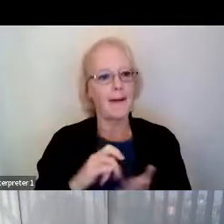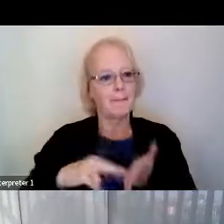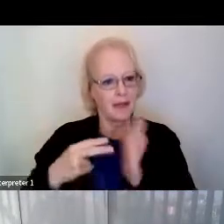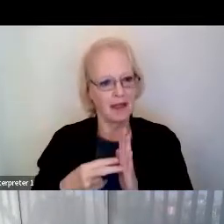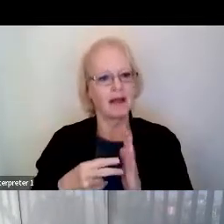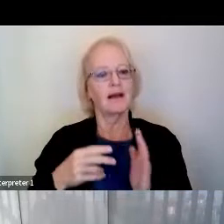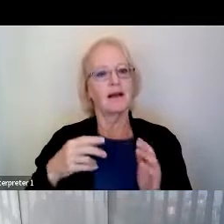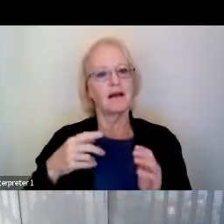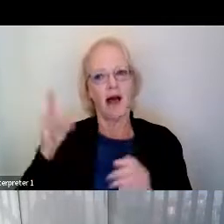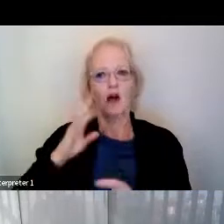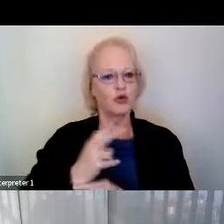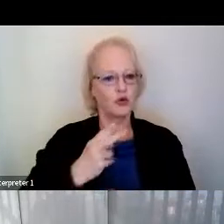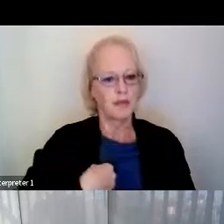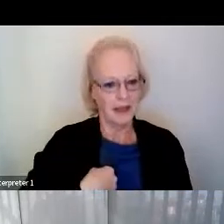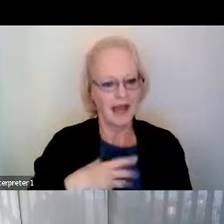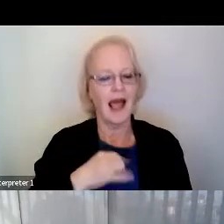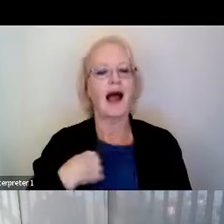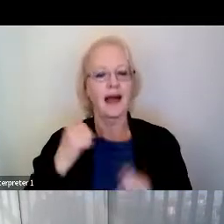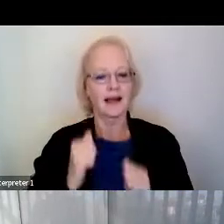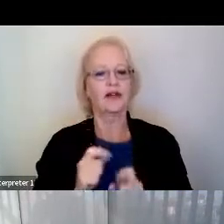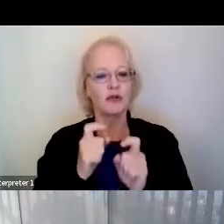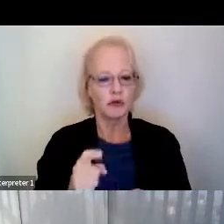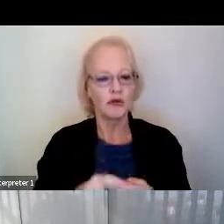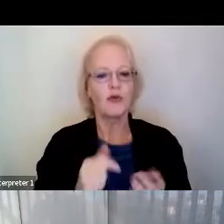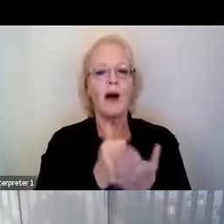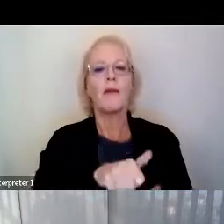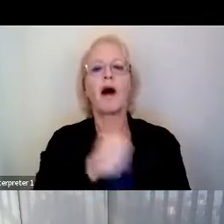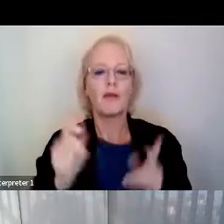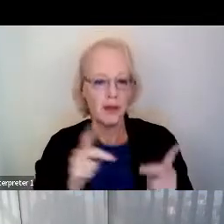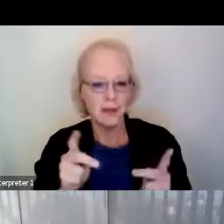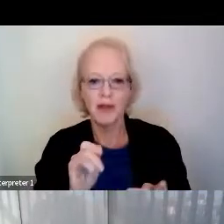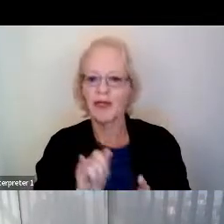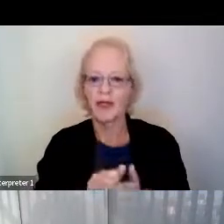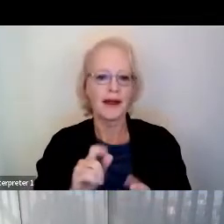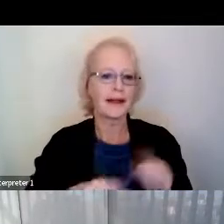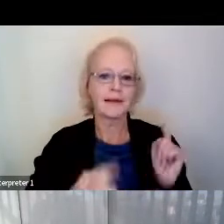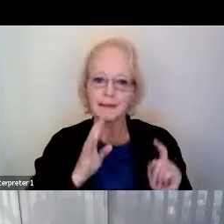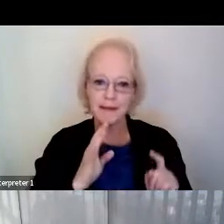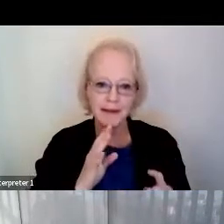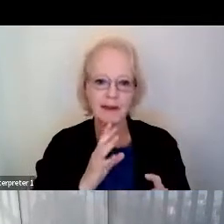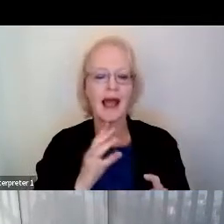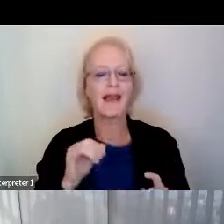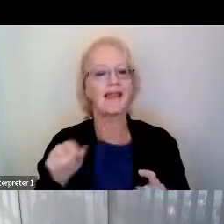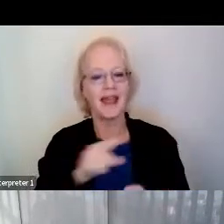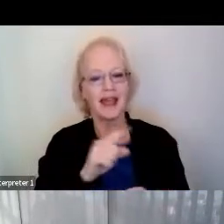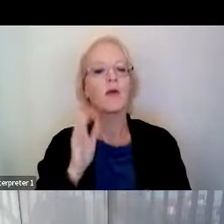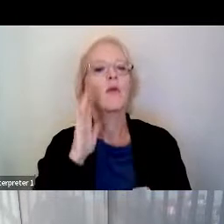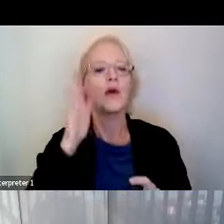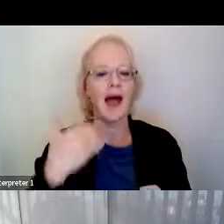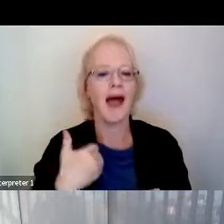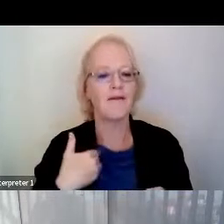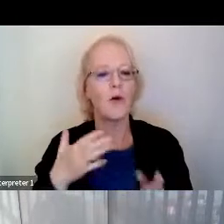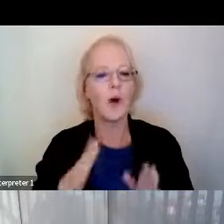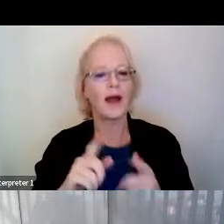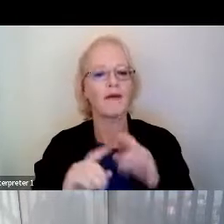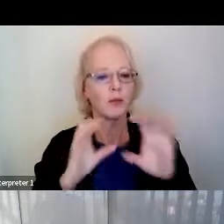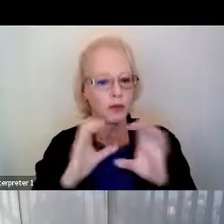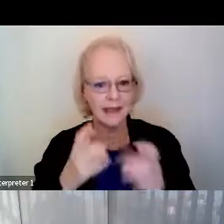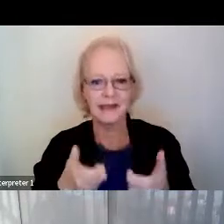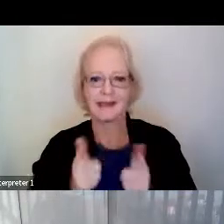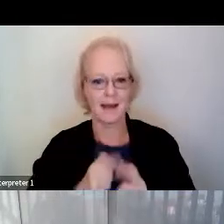him, and I get to contribute to help others who don't speak, to have a way to communicate, as I will have in the coming future.